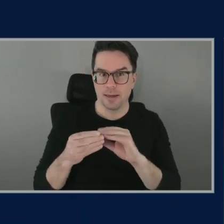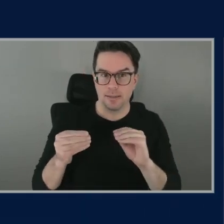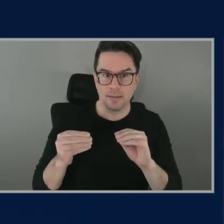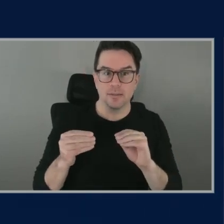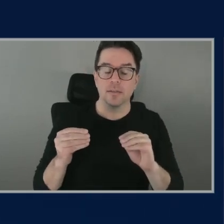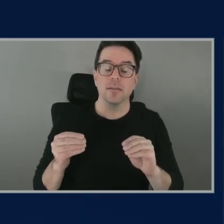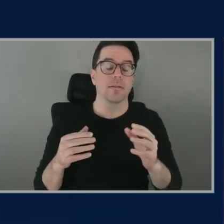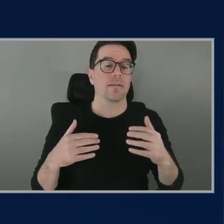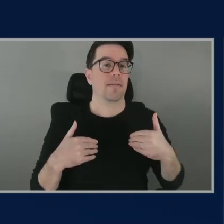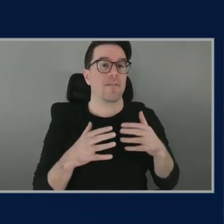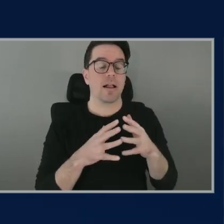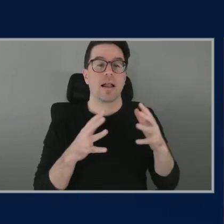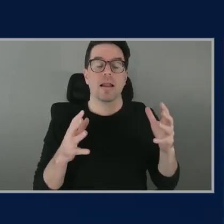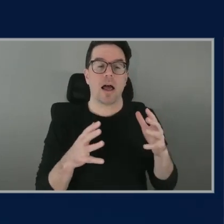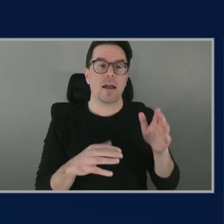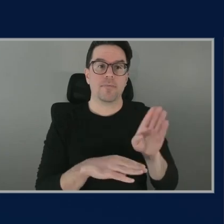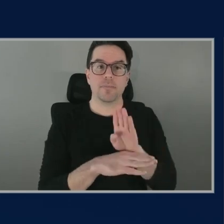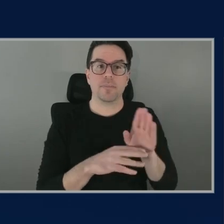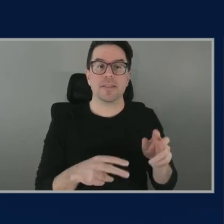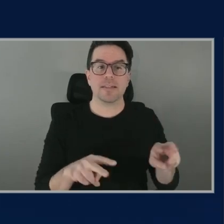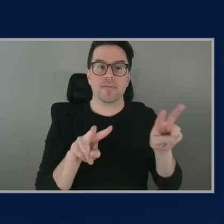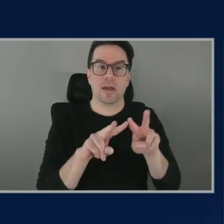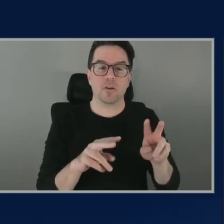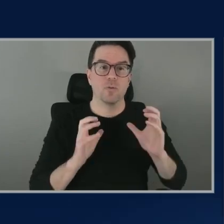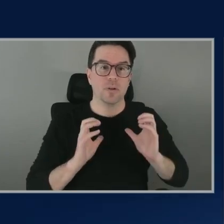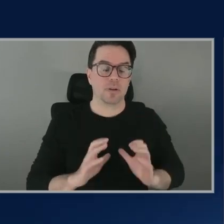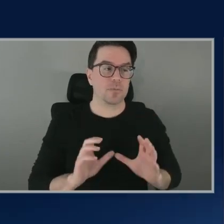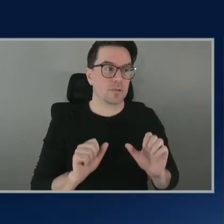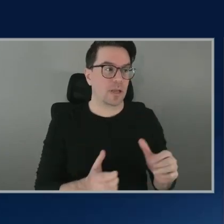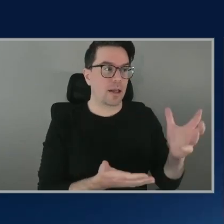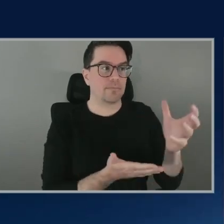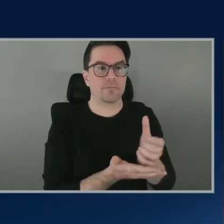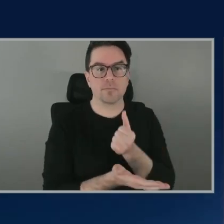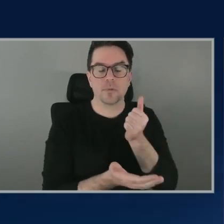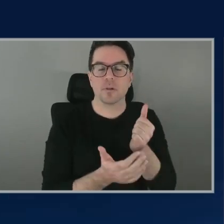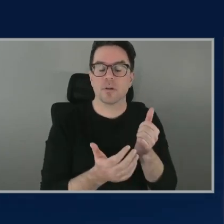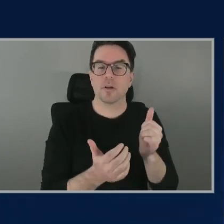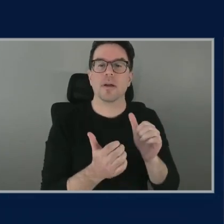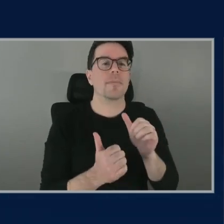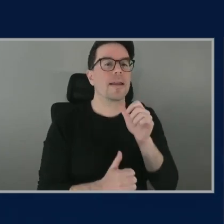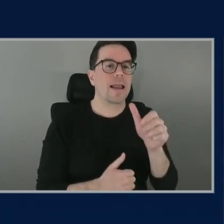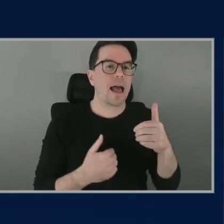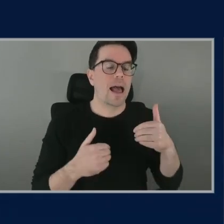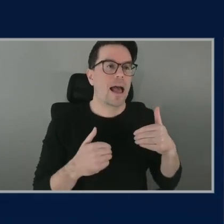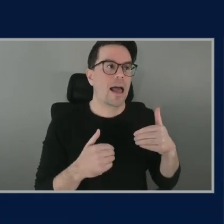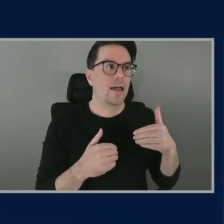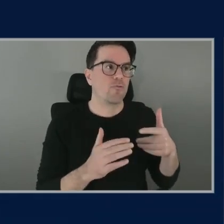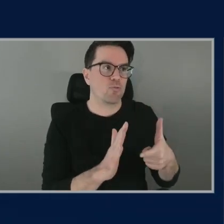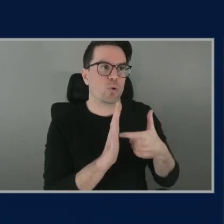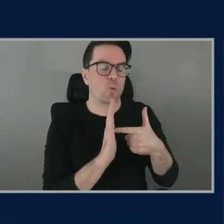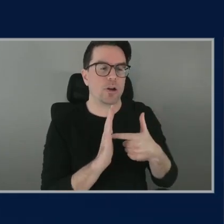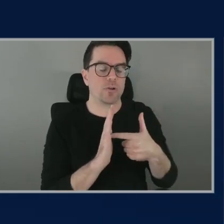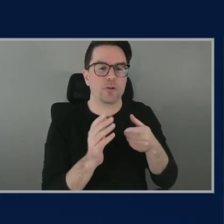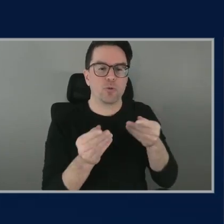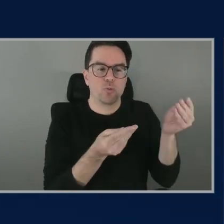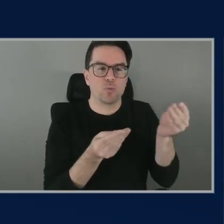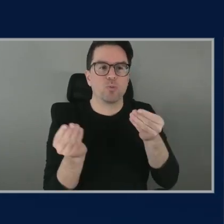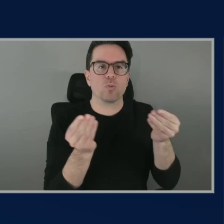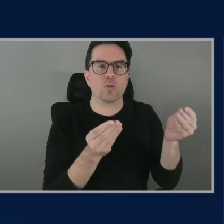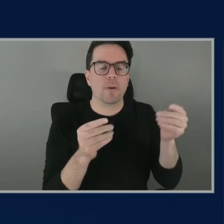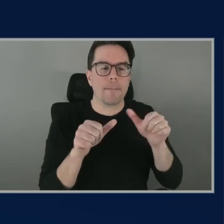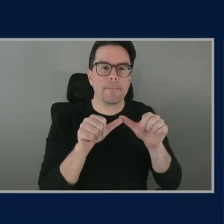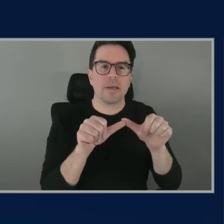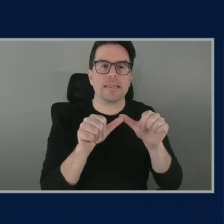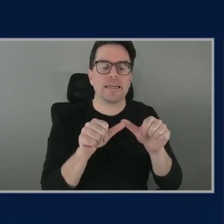is a lot of business value that customers can generate by um not having to orchestrate and maintain all of these complex